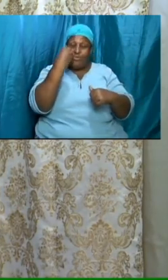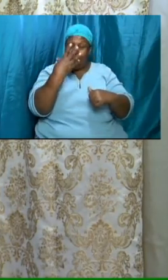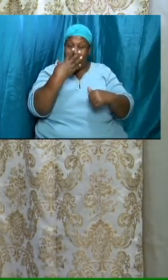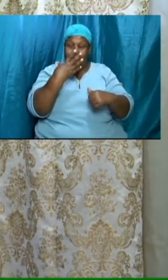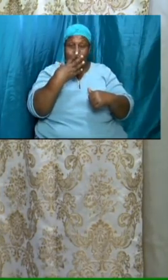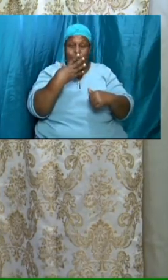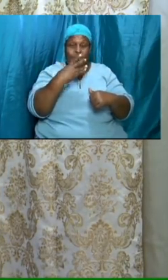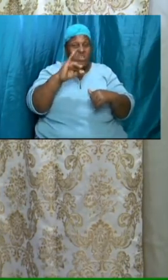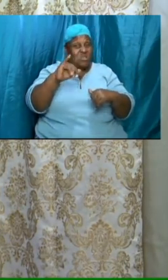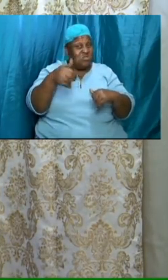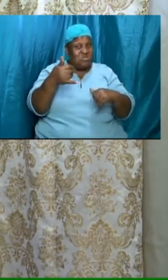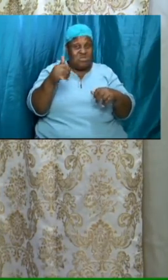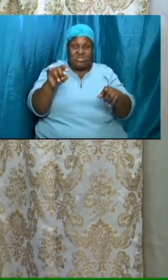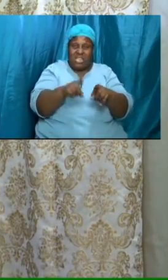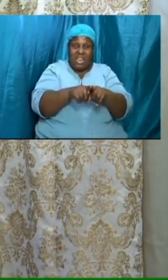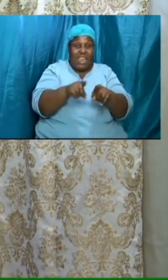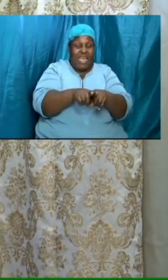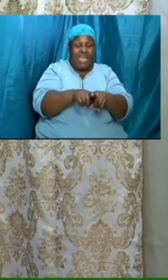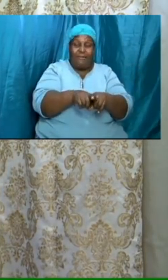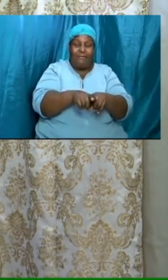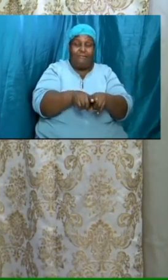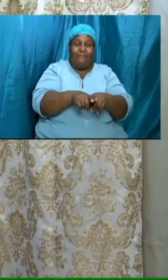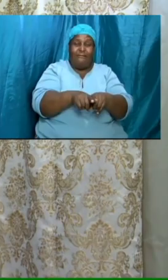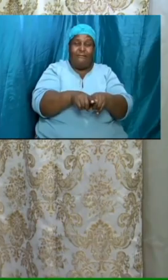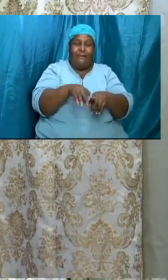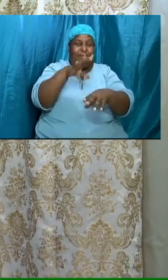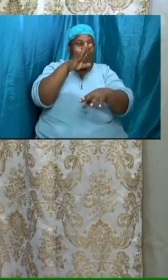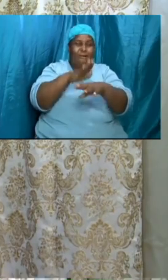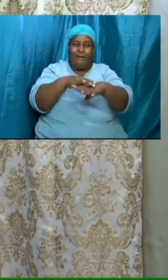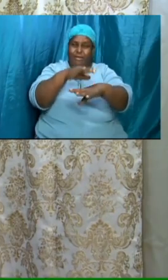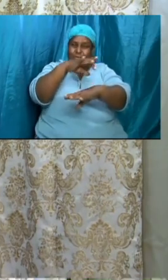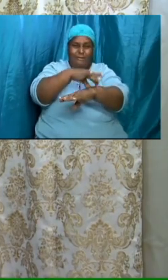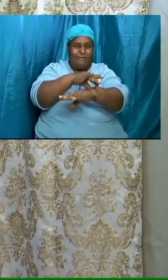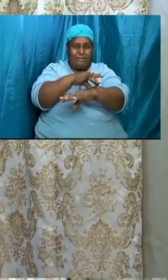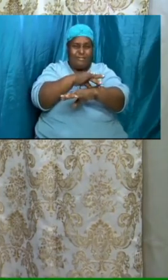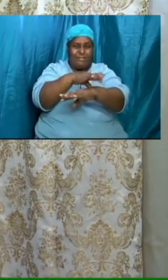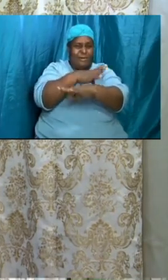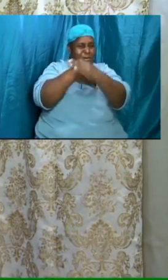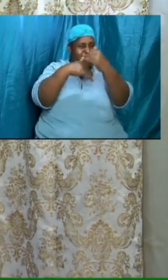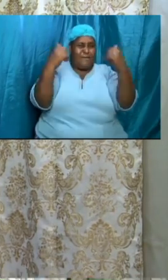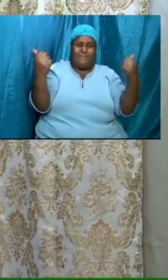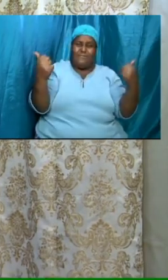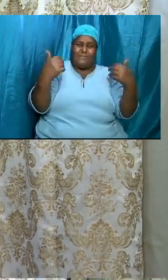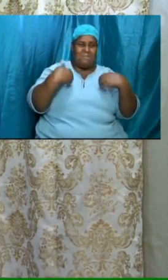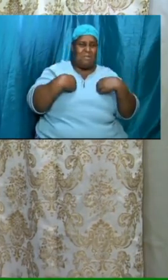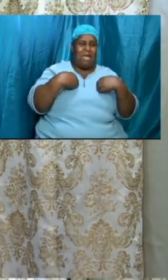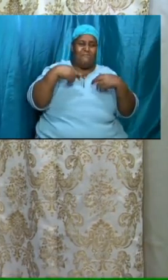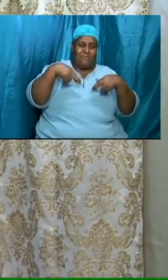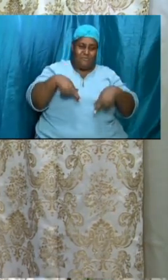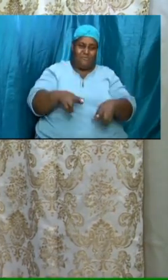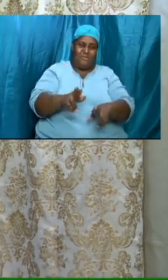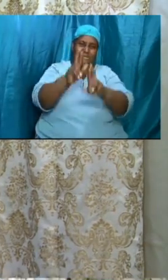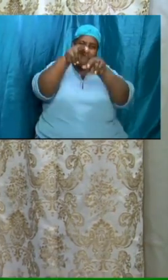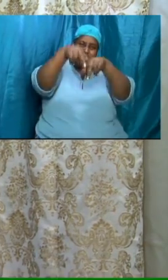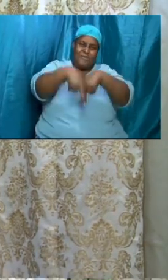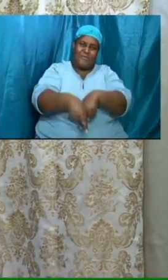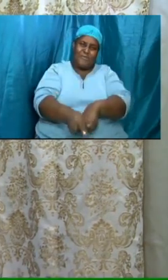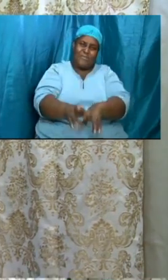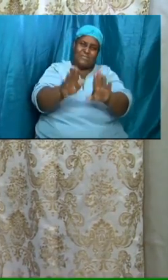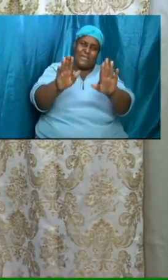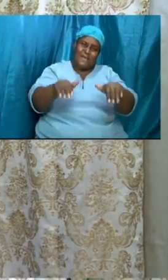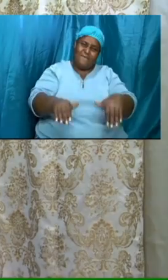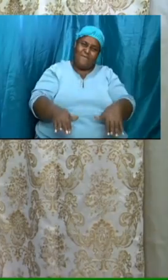talk about the rivers and the falls heaven will have its rivers flowing and if you want to